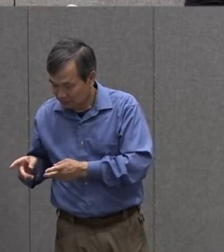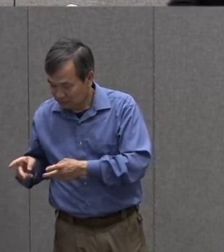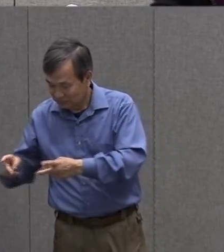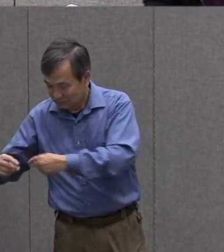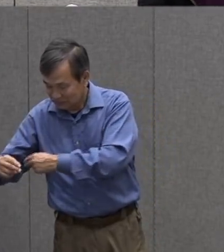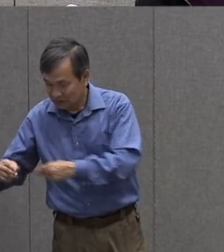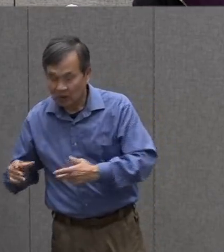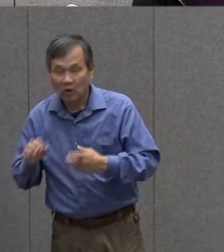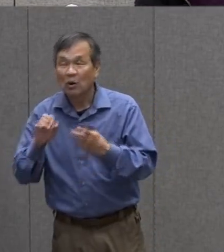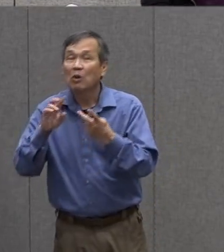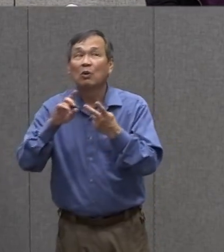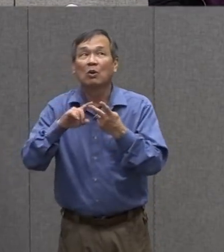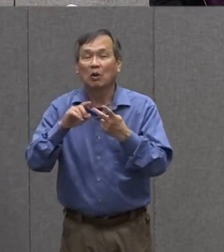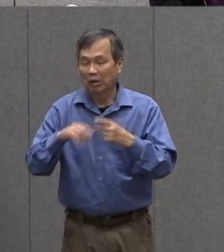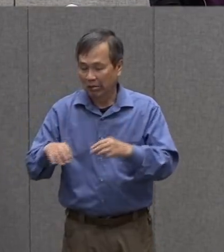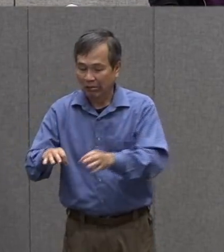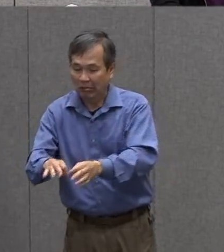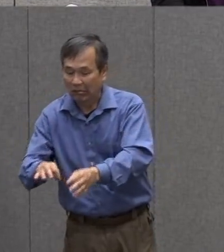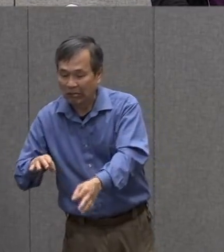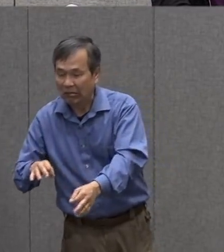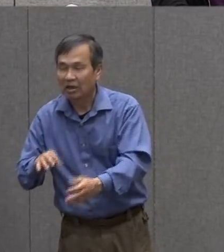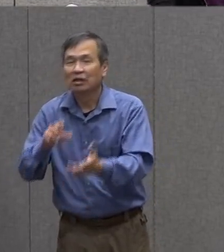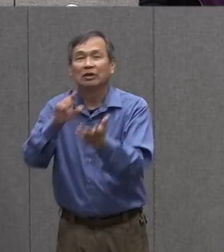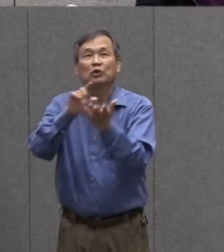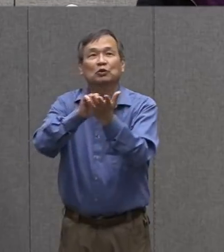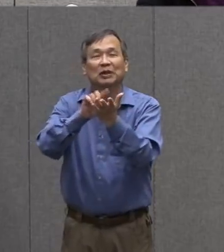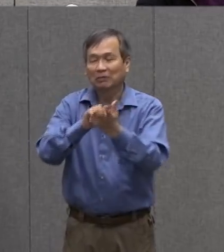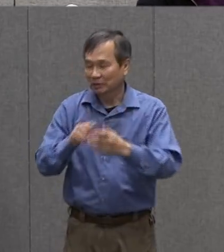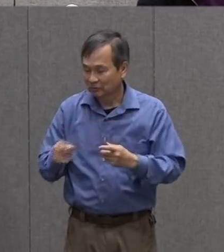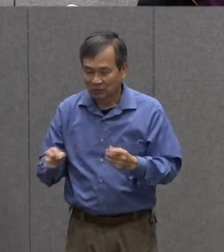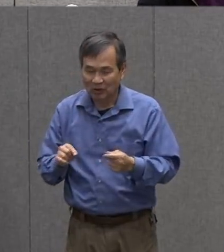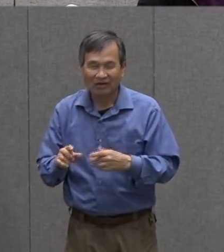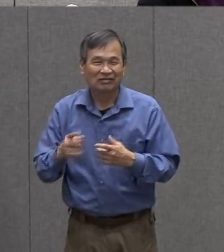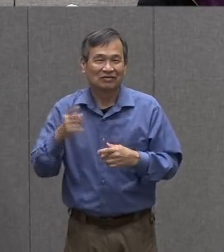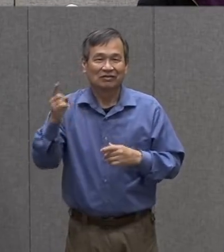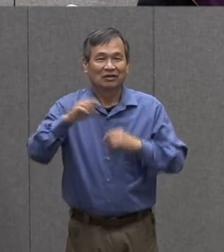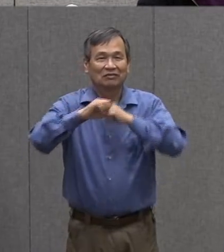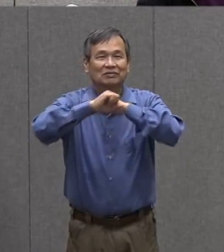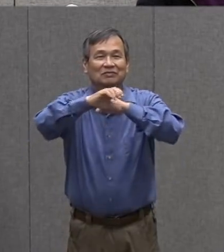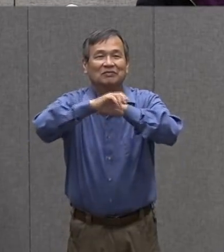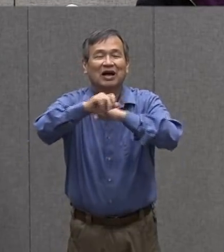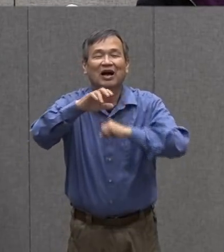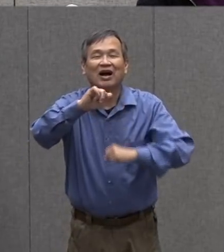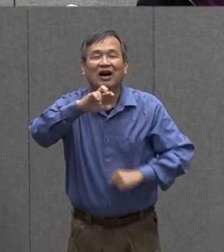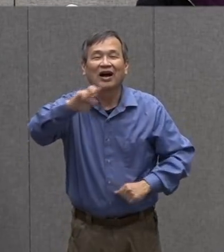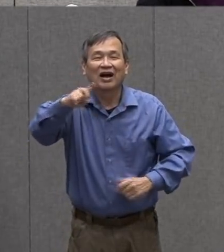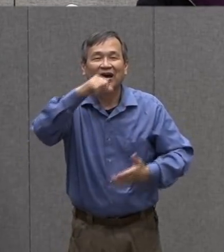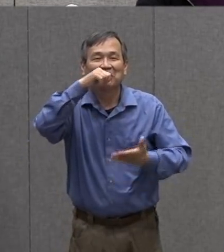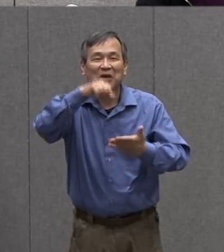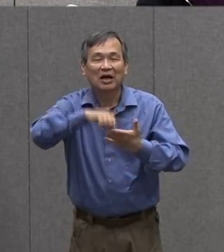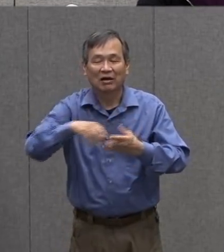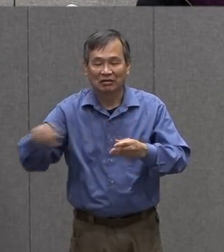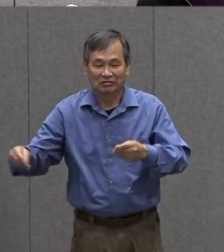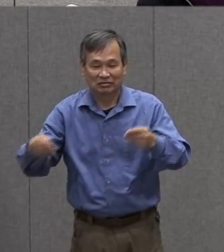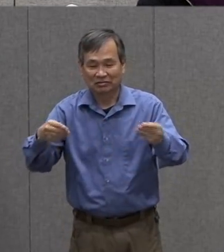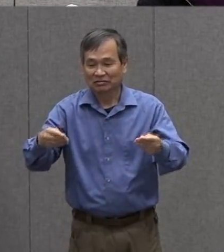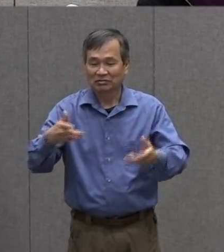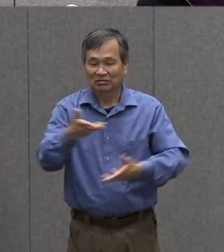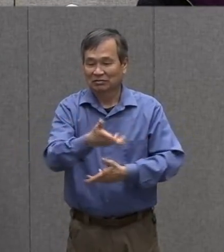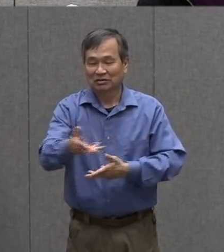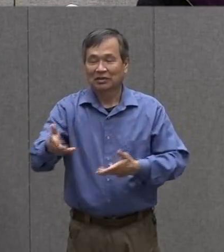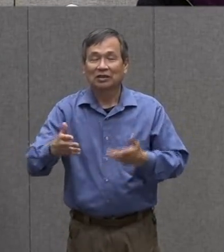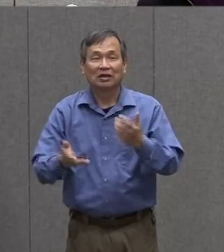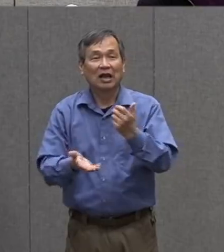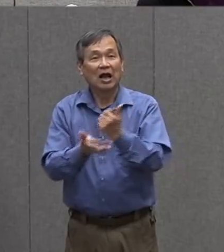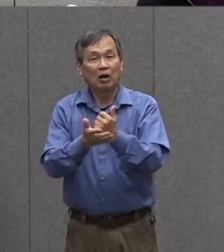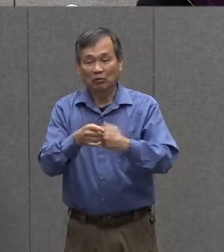or out of an ad that comes in the mail because that helps